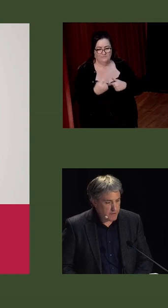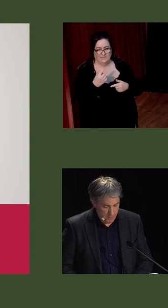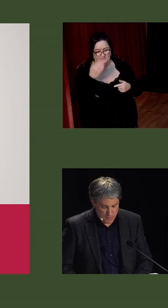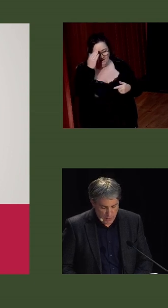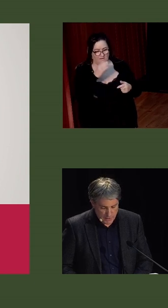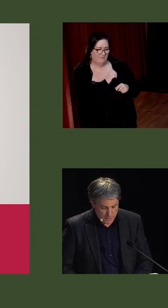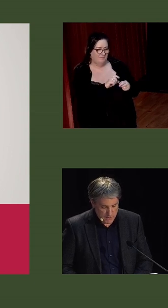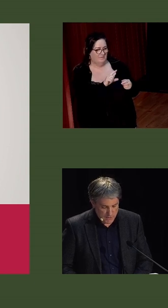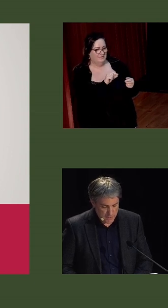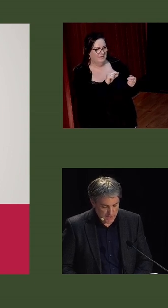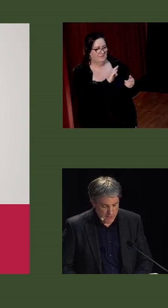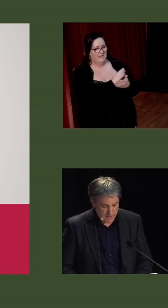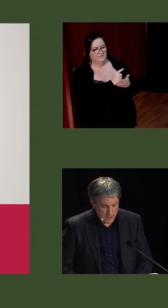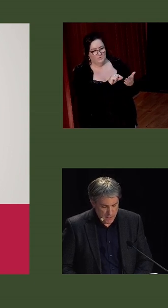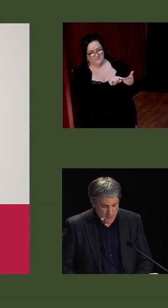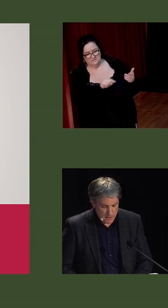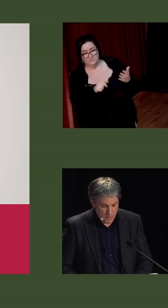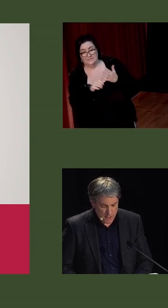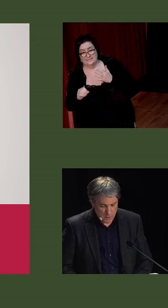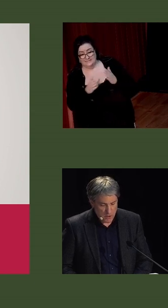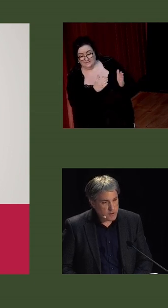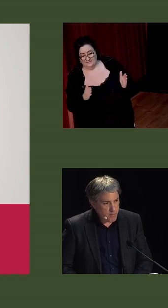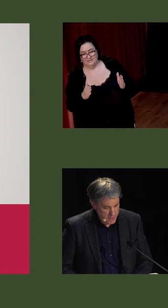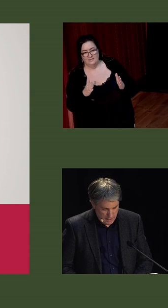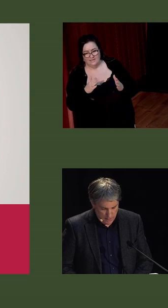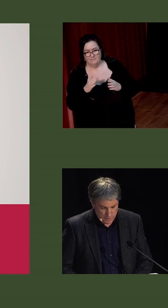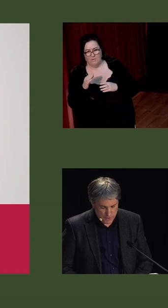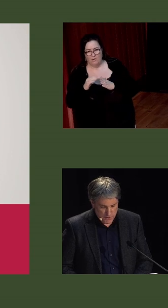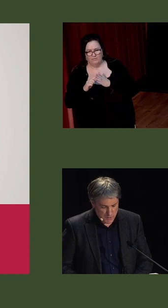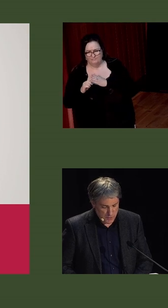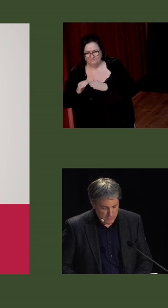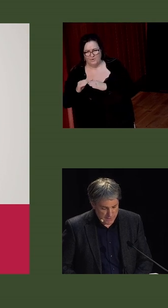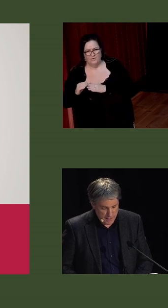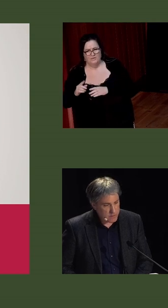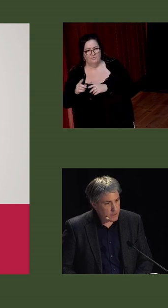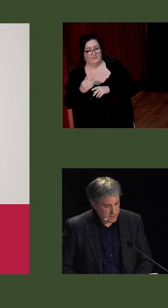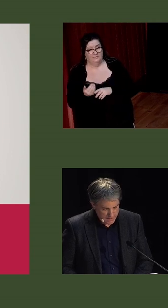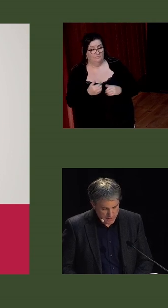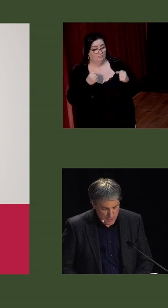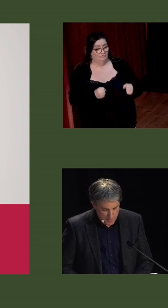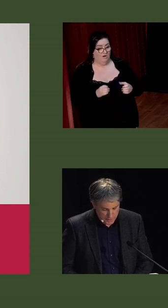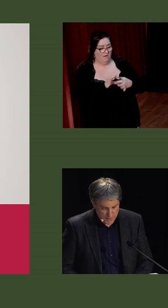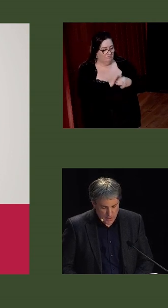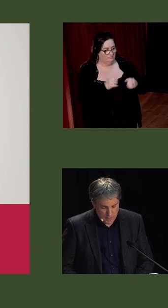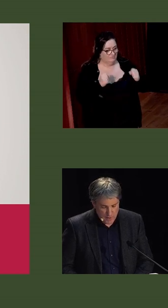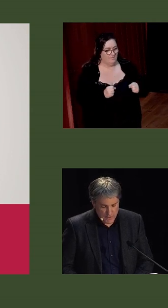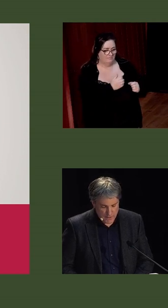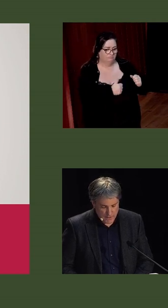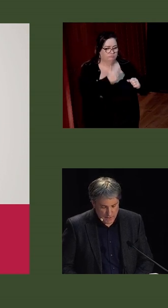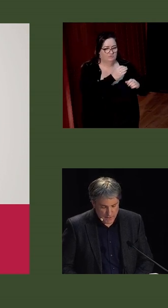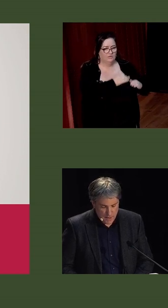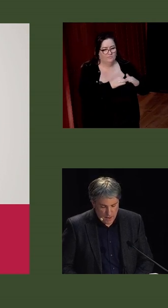Ireland, roughly from the 20s to the 60s, and then a gradual undermining of the Church's previously uncontested dominance